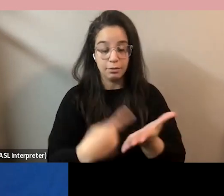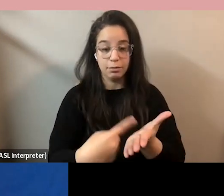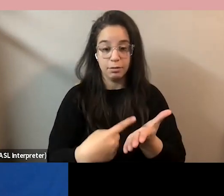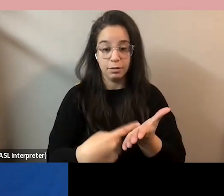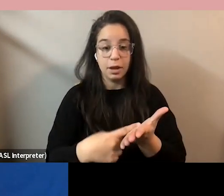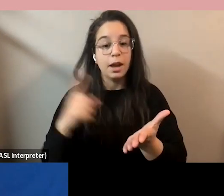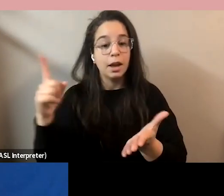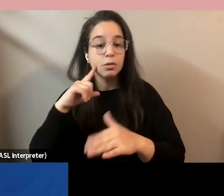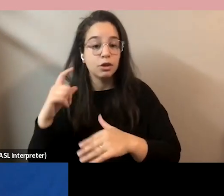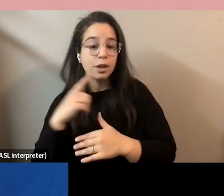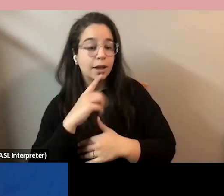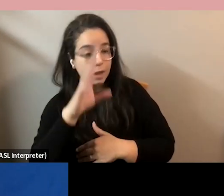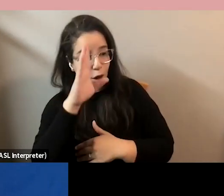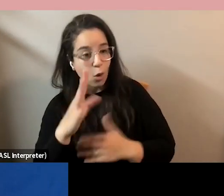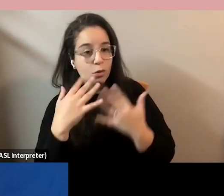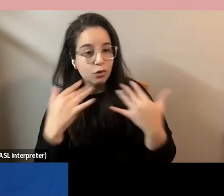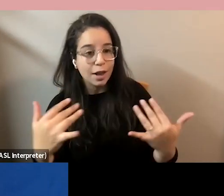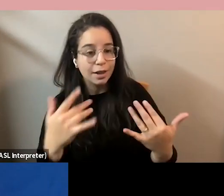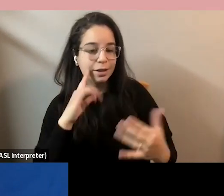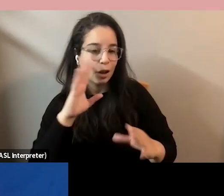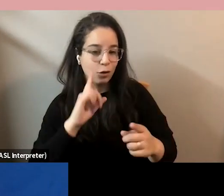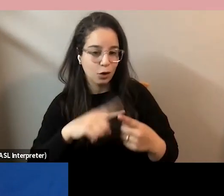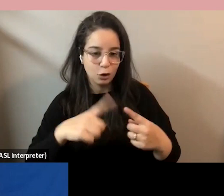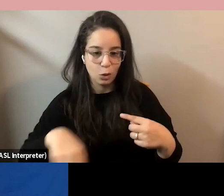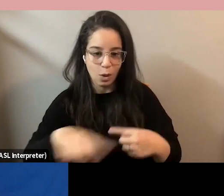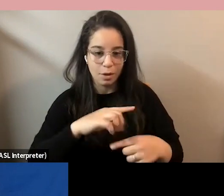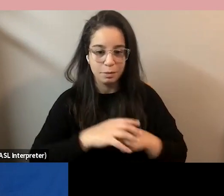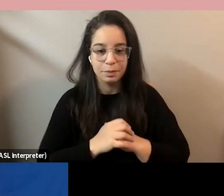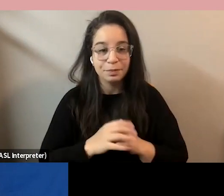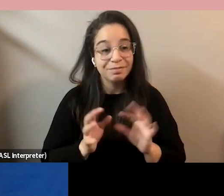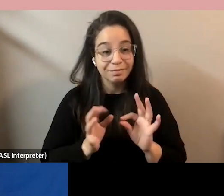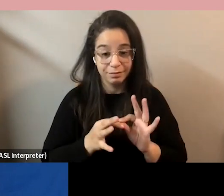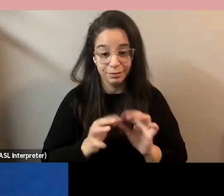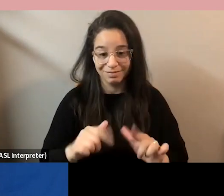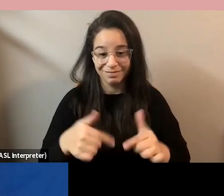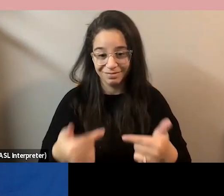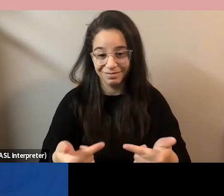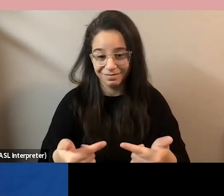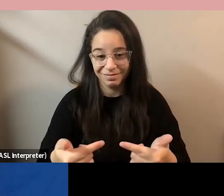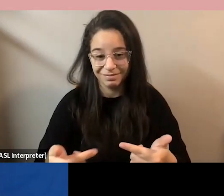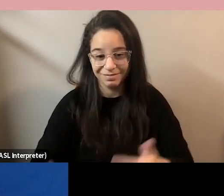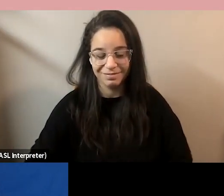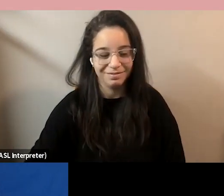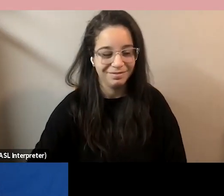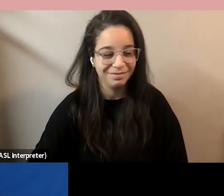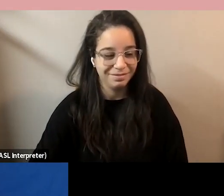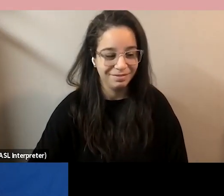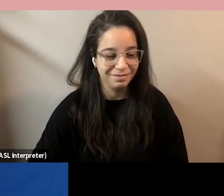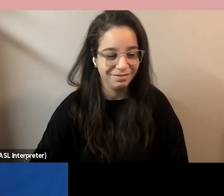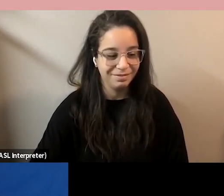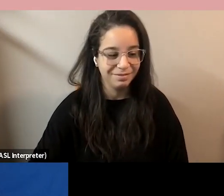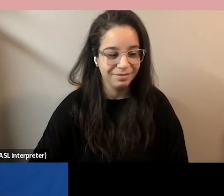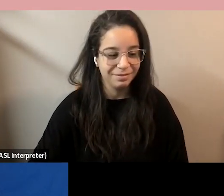you her very warm greetings. It's my distinct pleasure to introduce the spirit lifting and